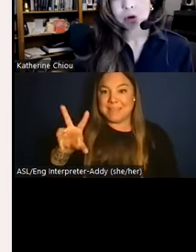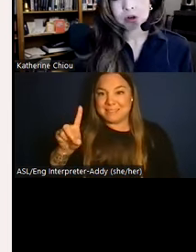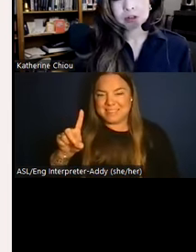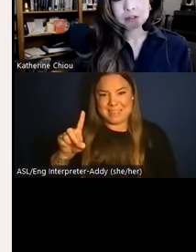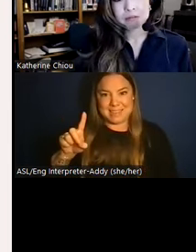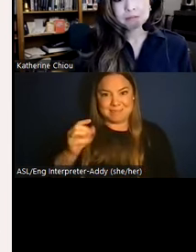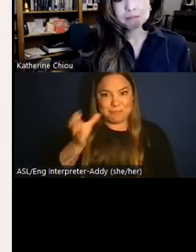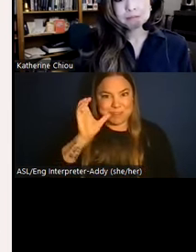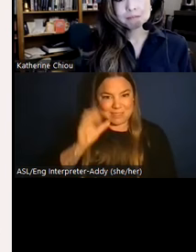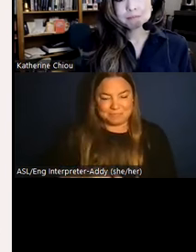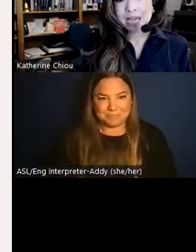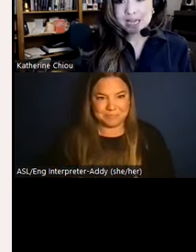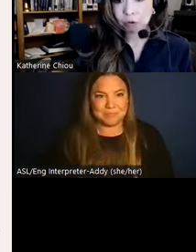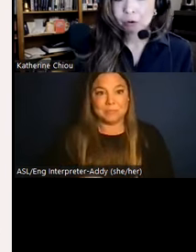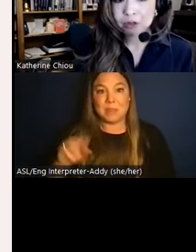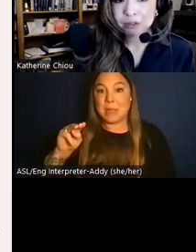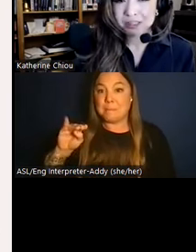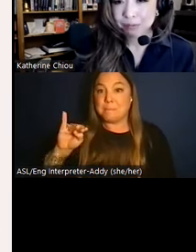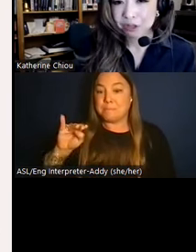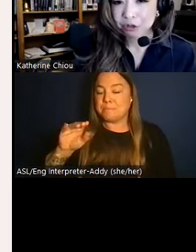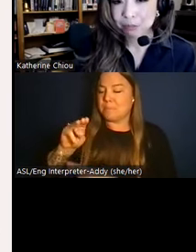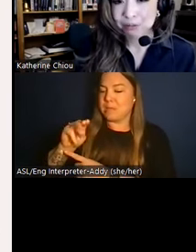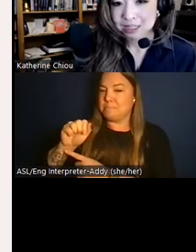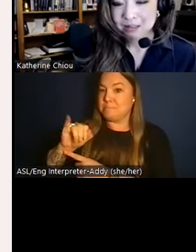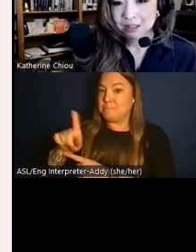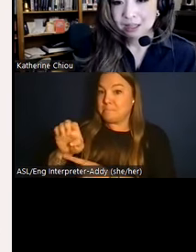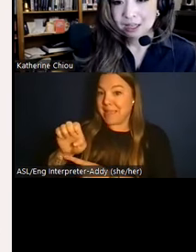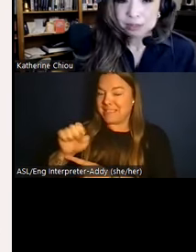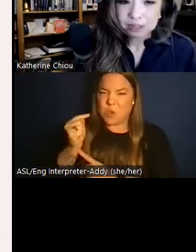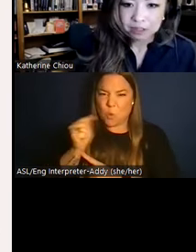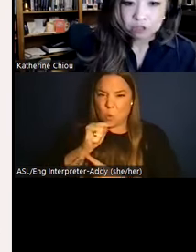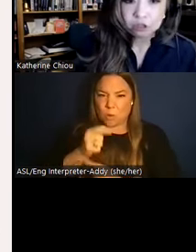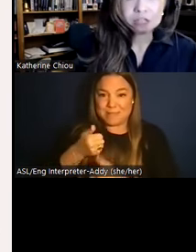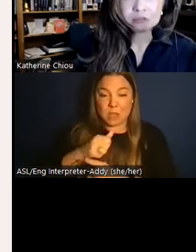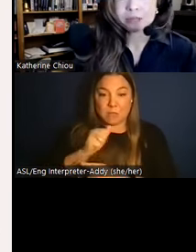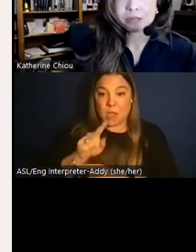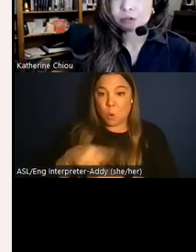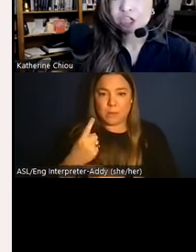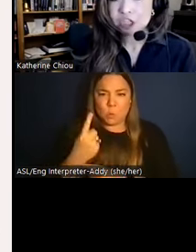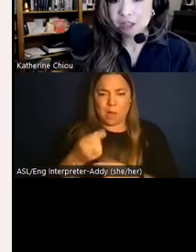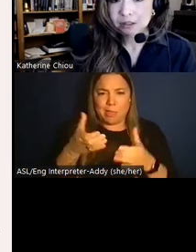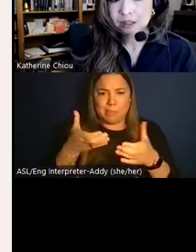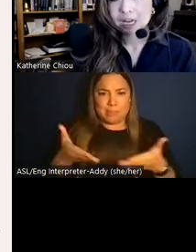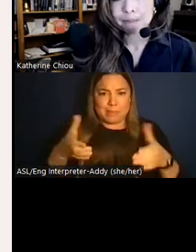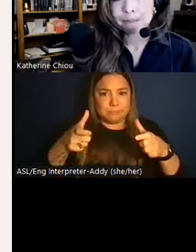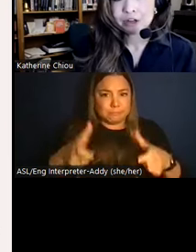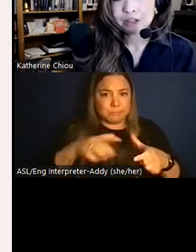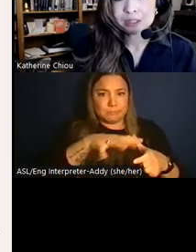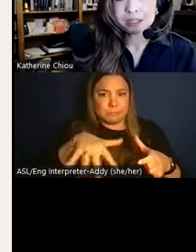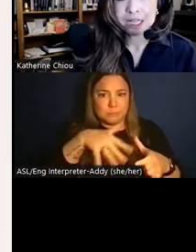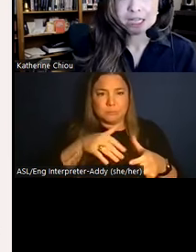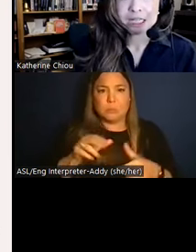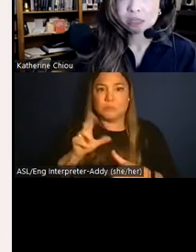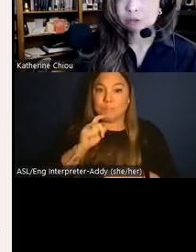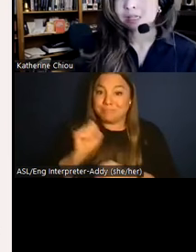Moche world, maize or corn wasn't just a staple on your plate. It was literally transformed into chicha, a beer that